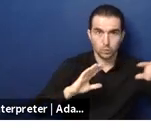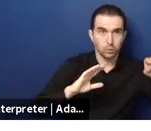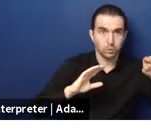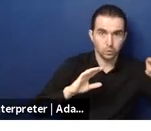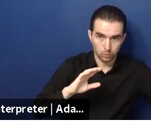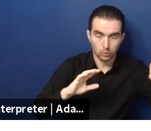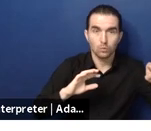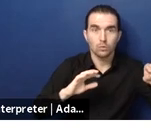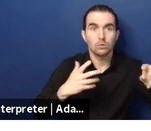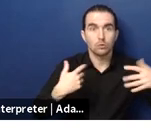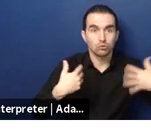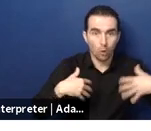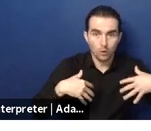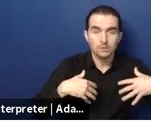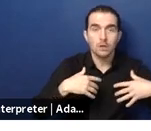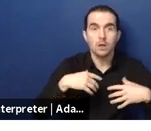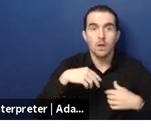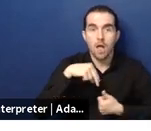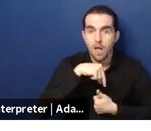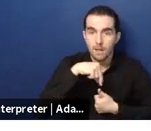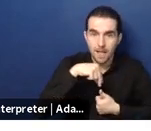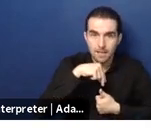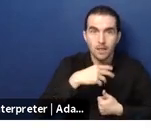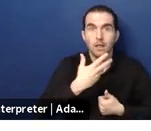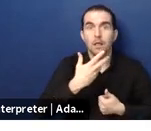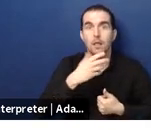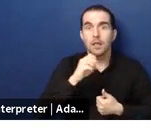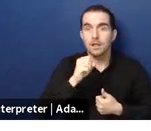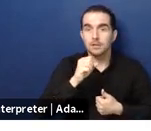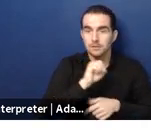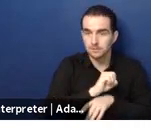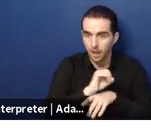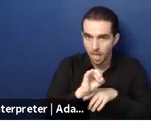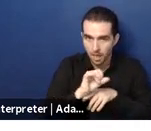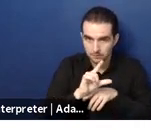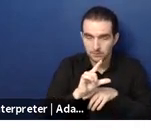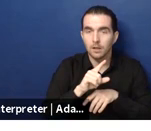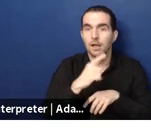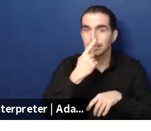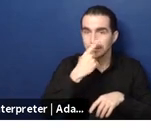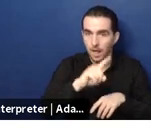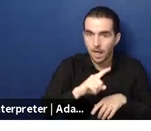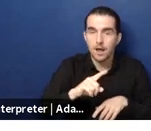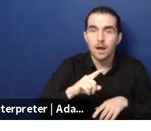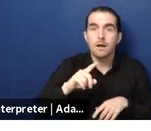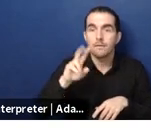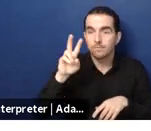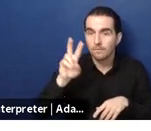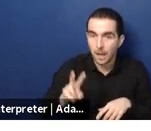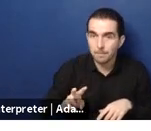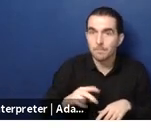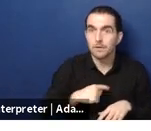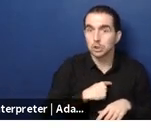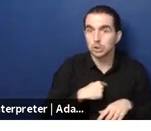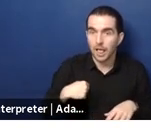the whole region i think it's only yemen and afghanistan will still have and still won't be classified as an aging country by then